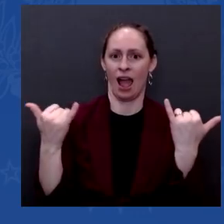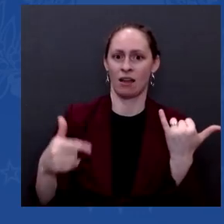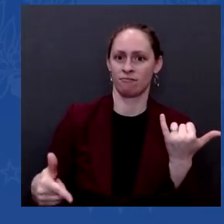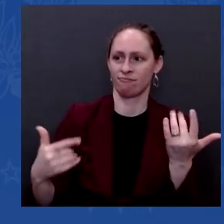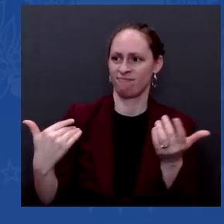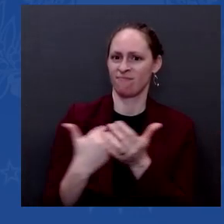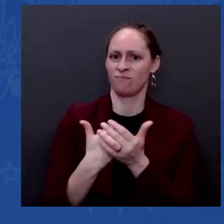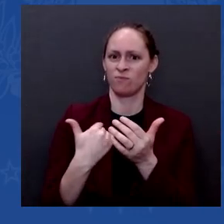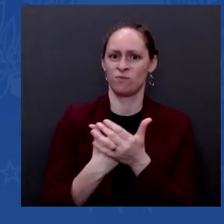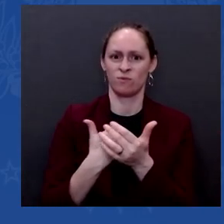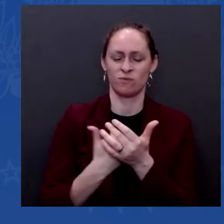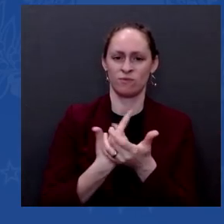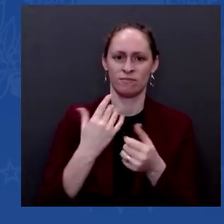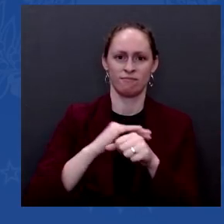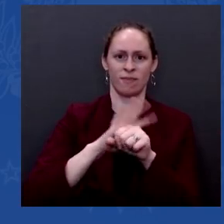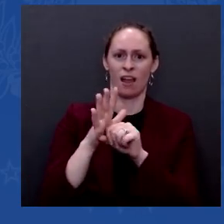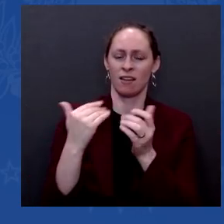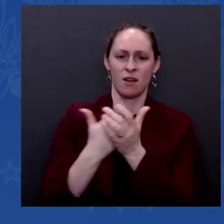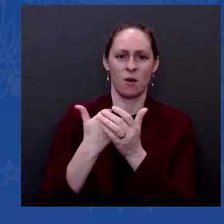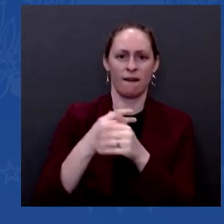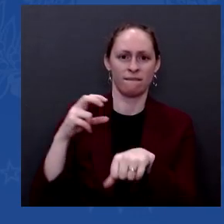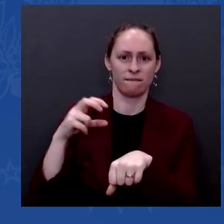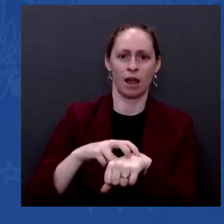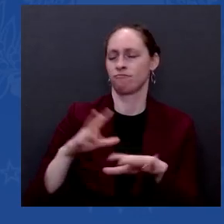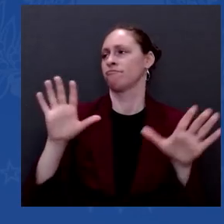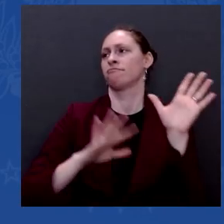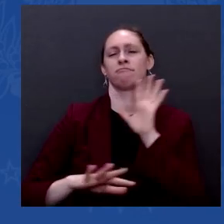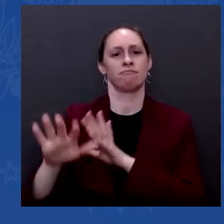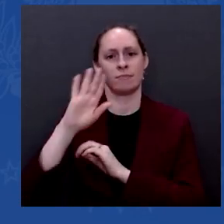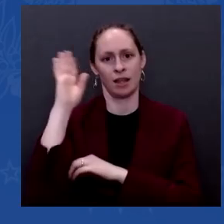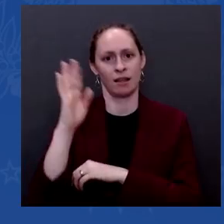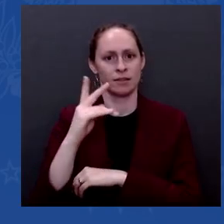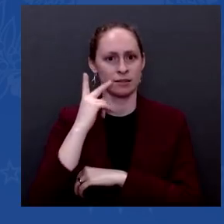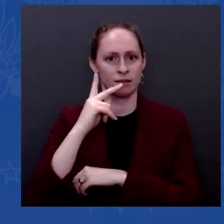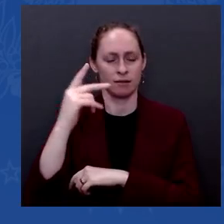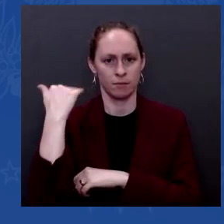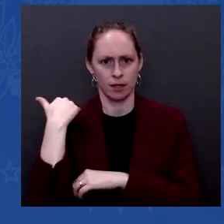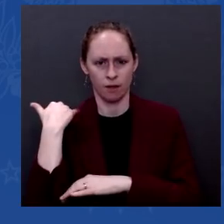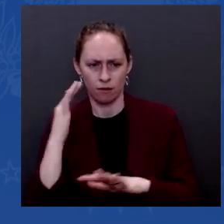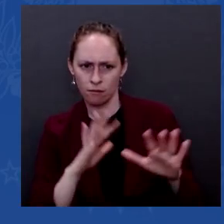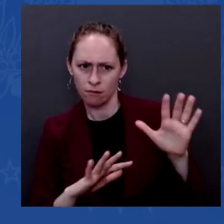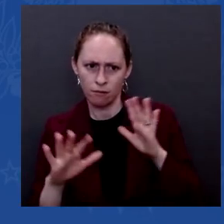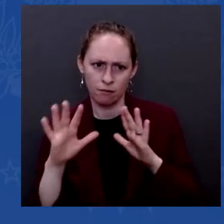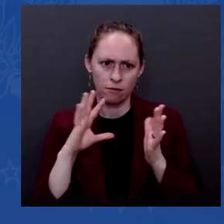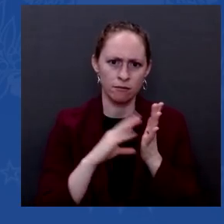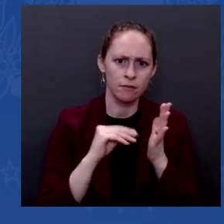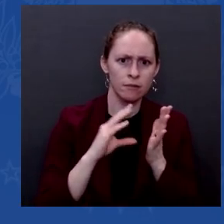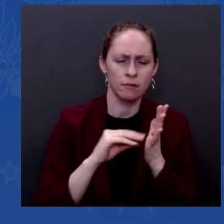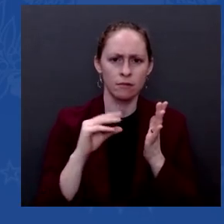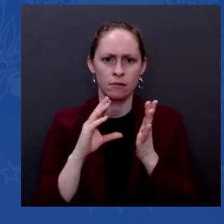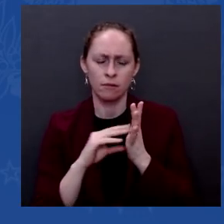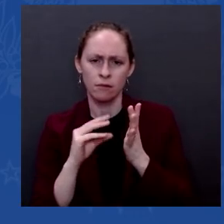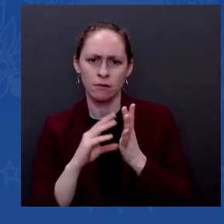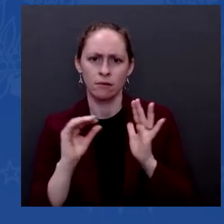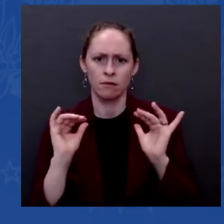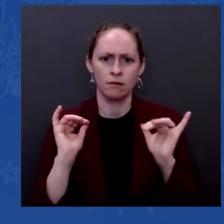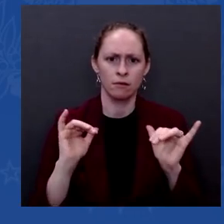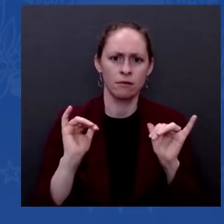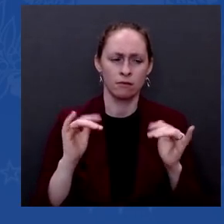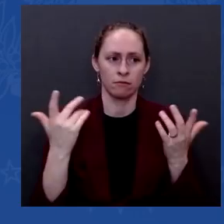Some of it was deadly. Other was more communicable. This is an unfolding story.